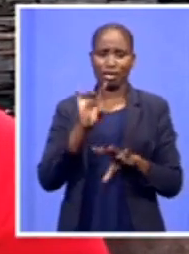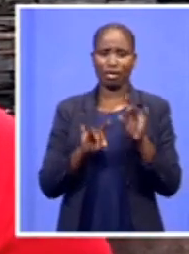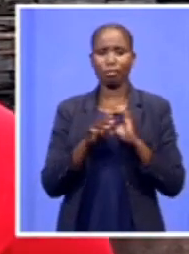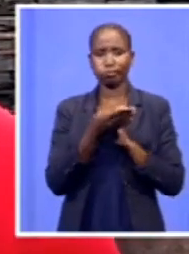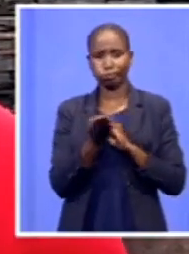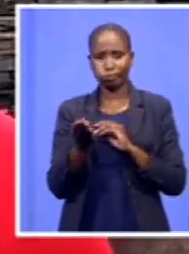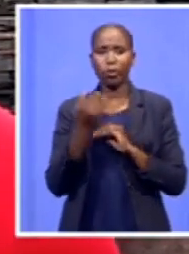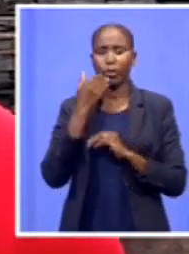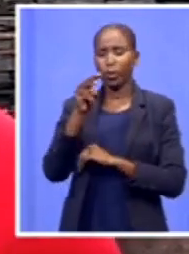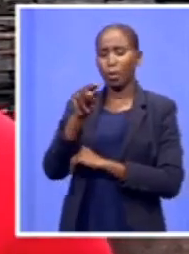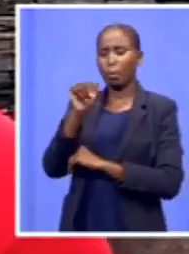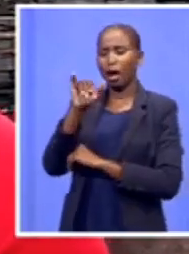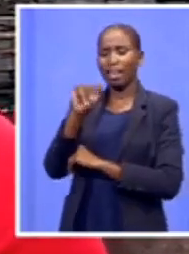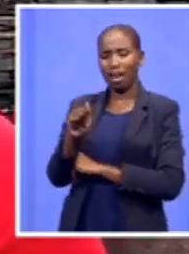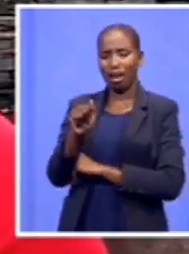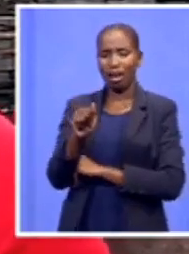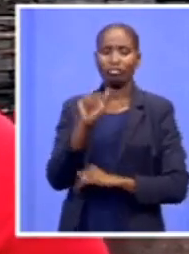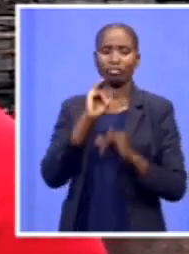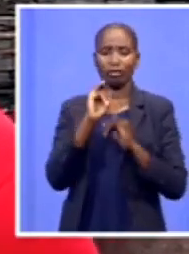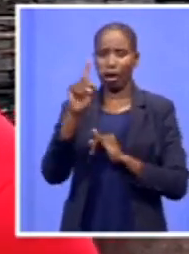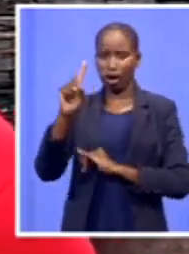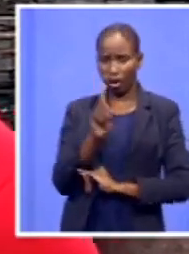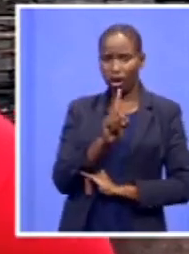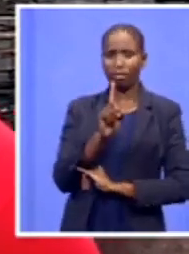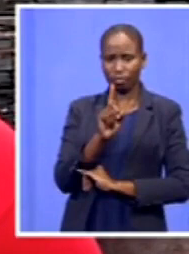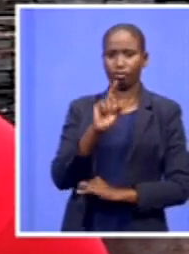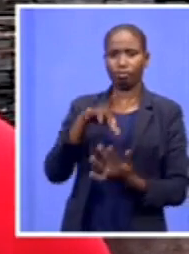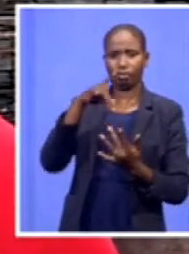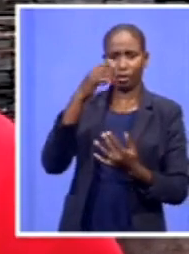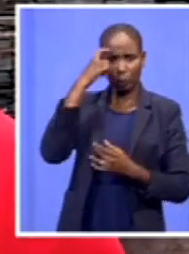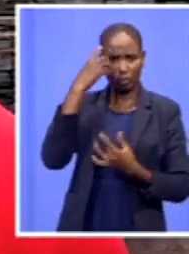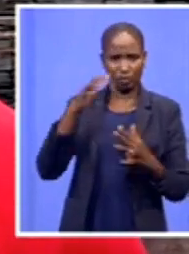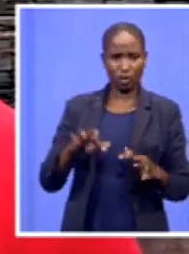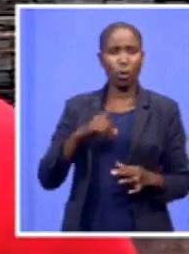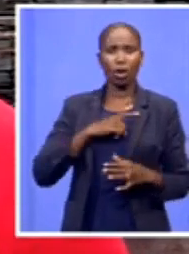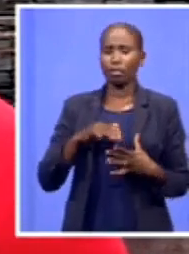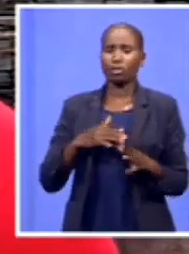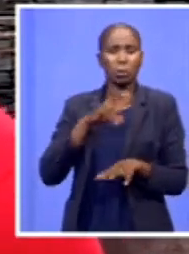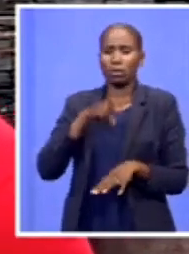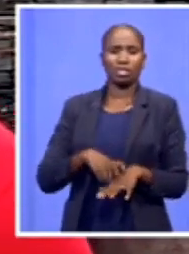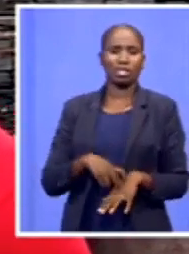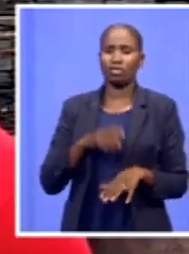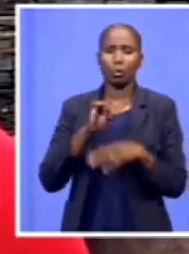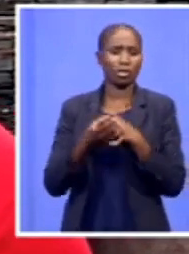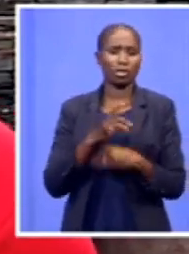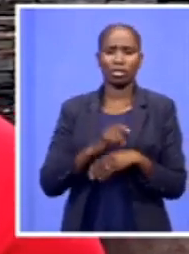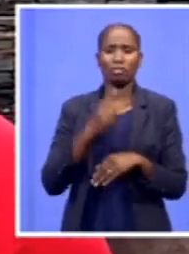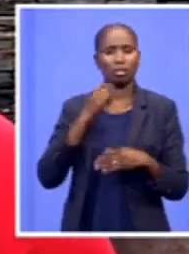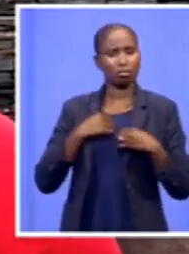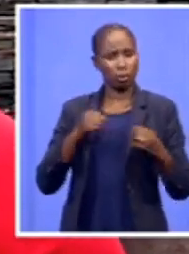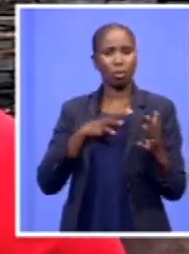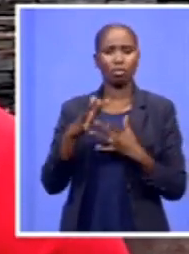expect anything. That's why I said there's no need for consultation because all those things were done transparently. Why does one to do a secret meeting when